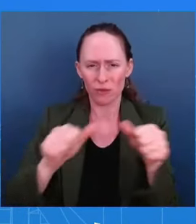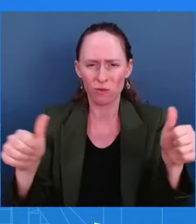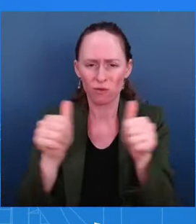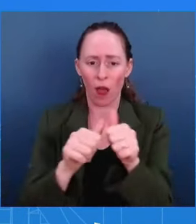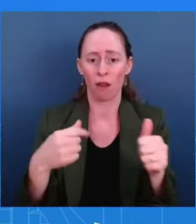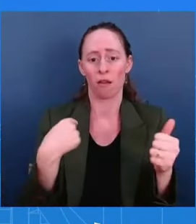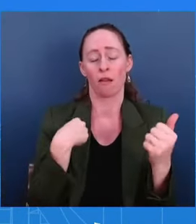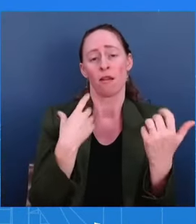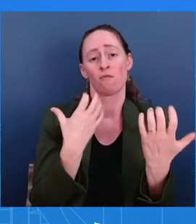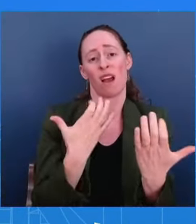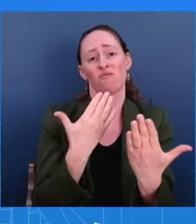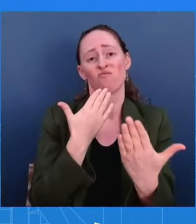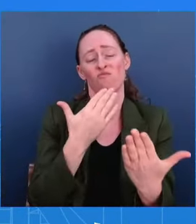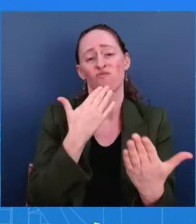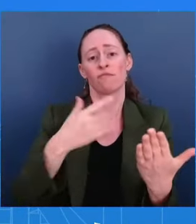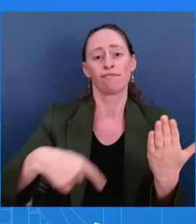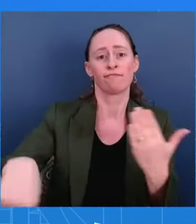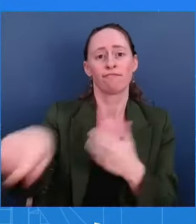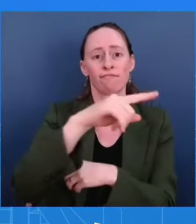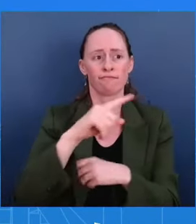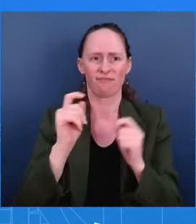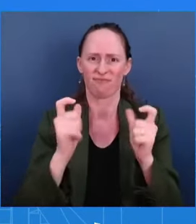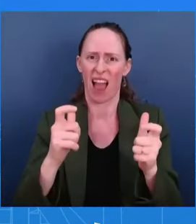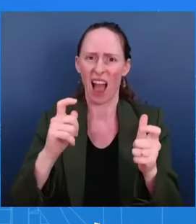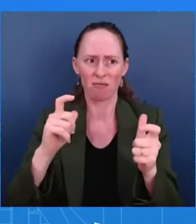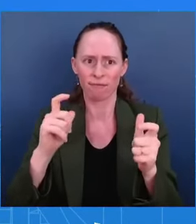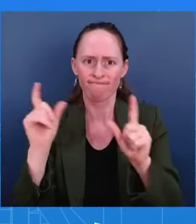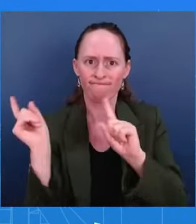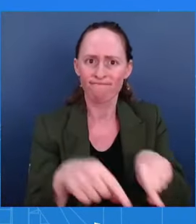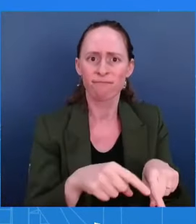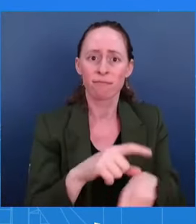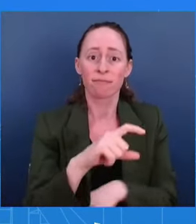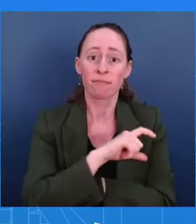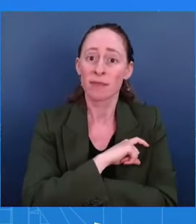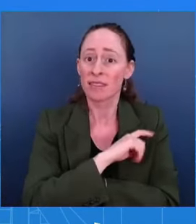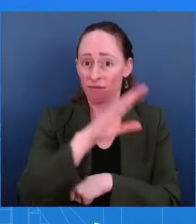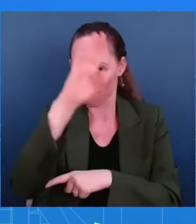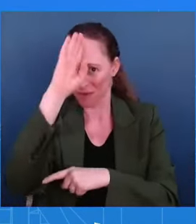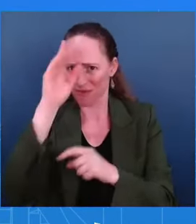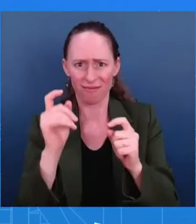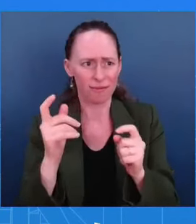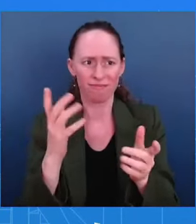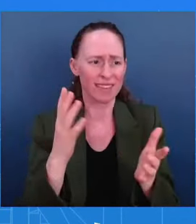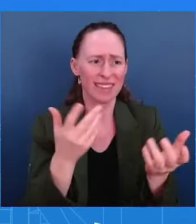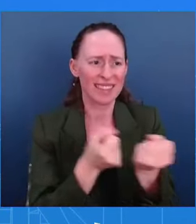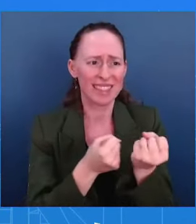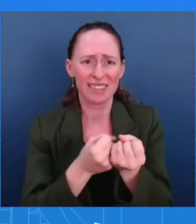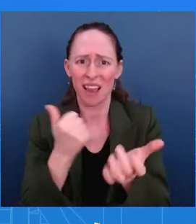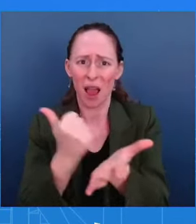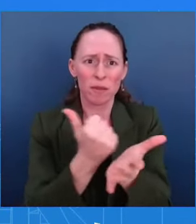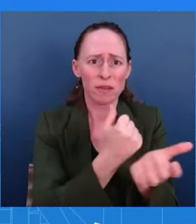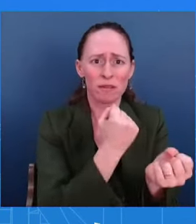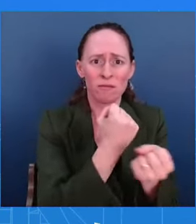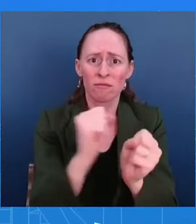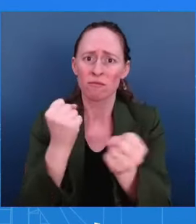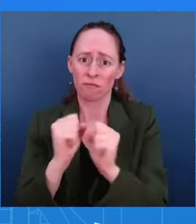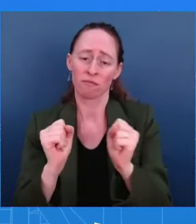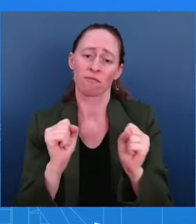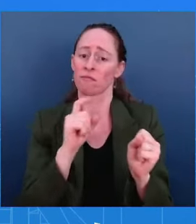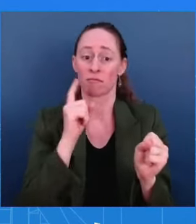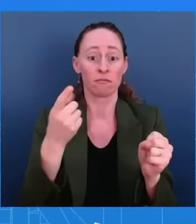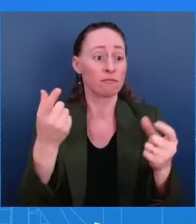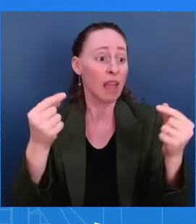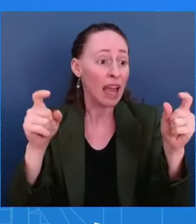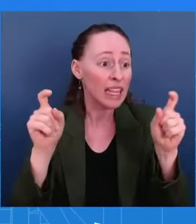on the scene, and we stand by, we stand ready to provide support as needed. As the President has said time